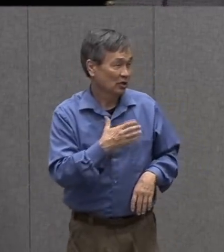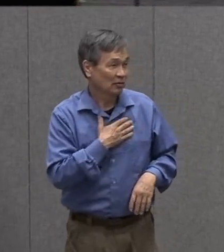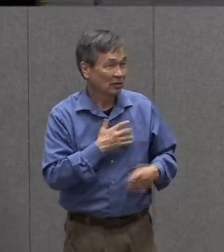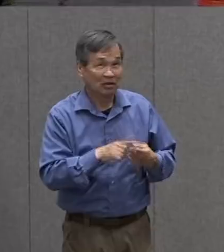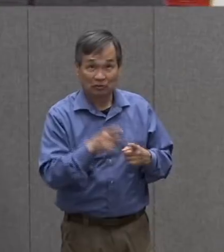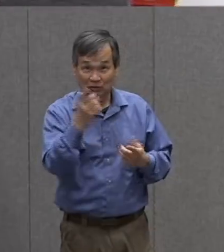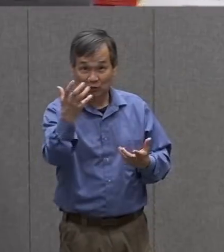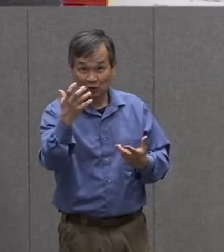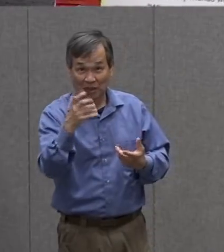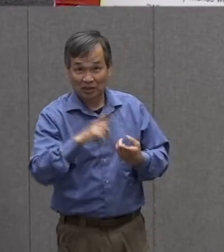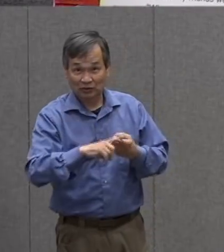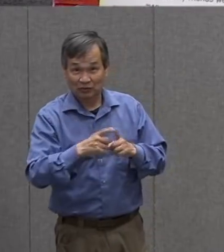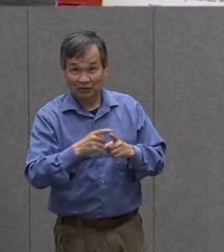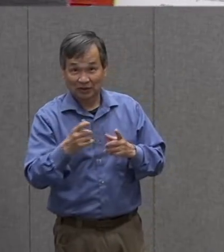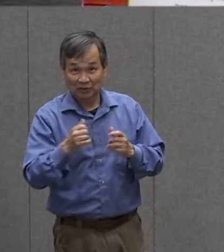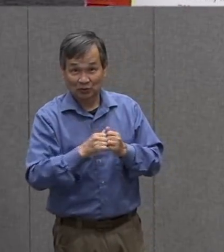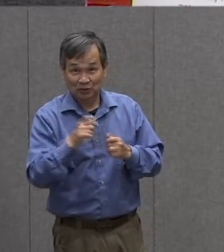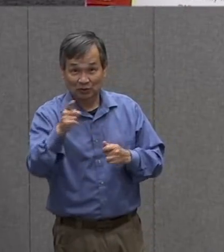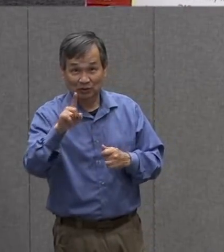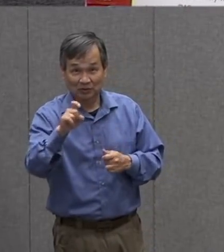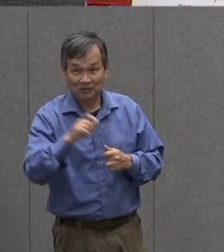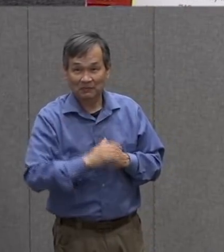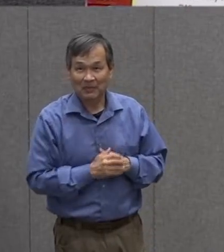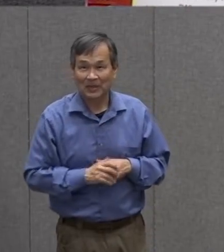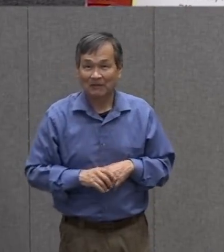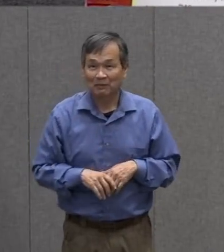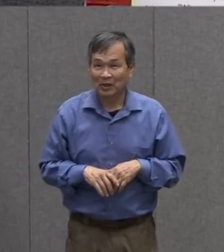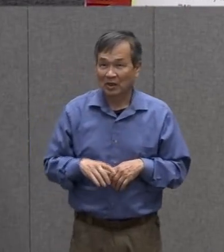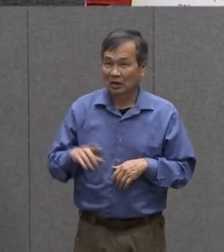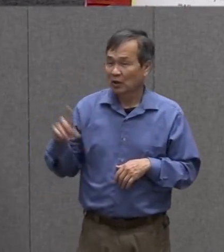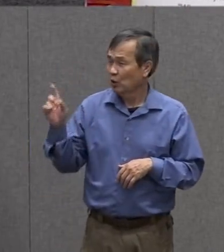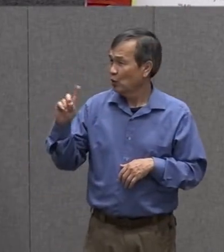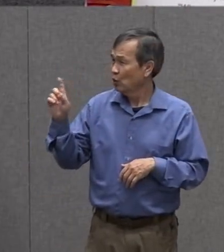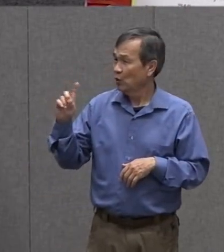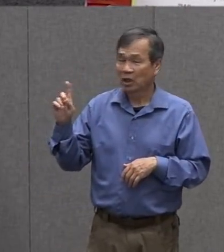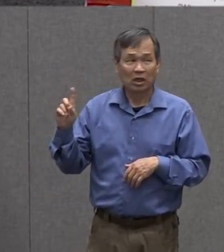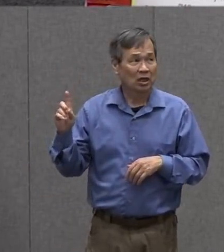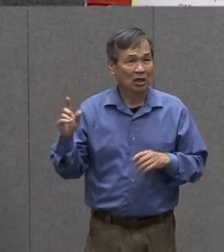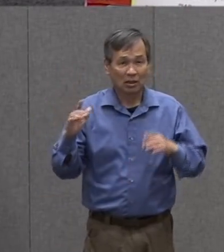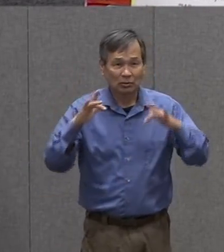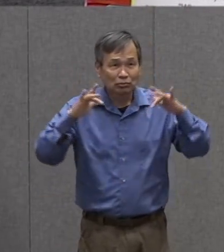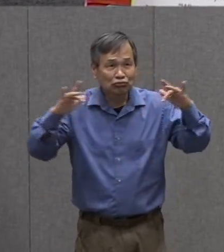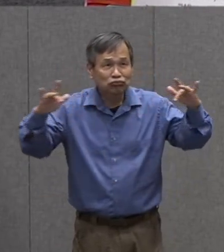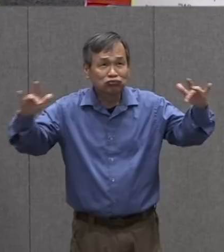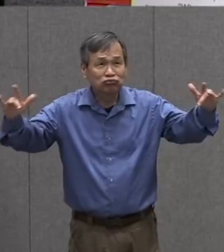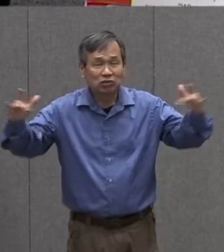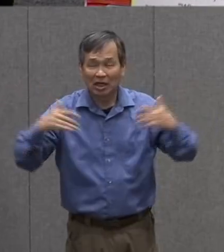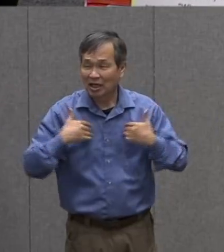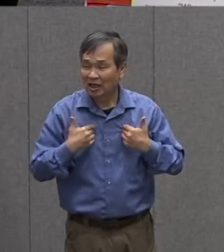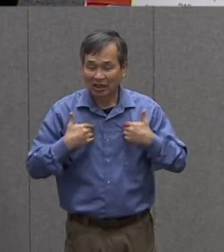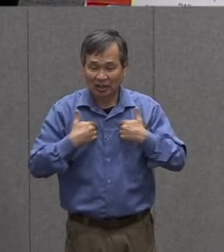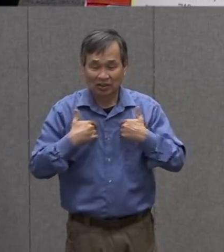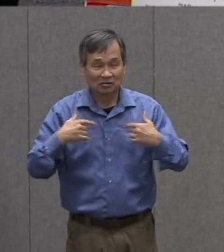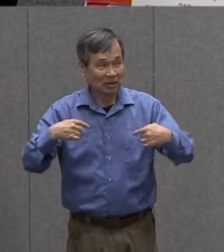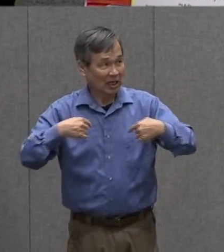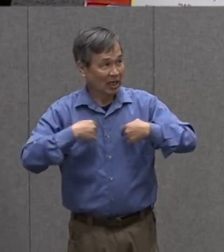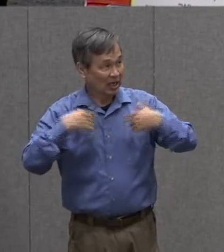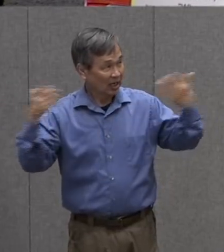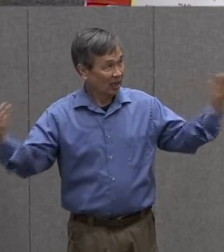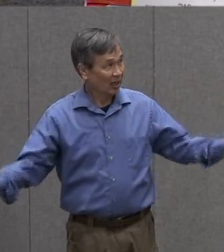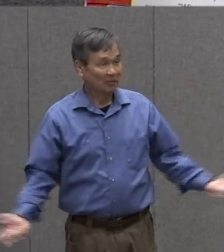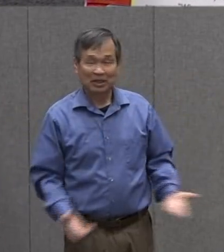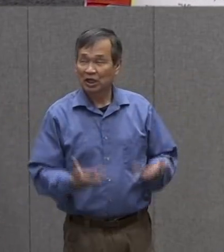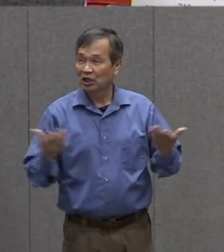Do you wish your friends were here? Where can all the animals be? See? I'm here, Heidi Hare, an